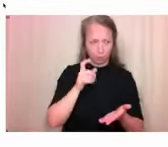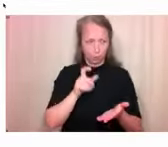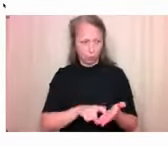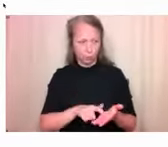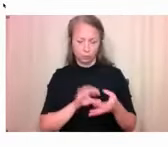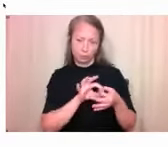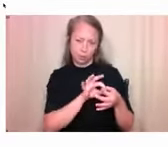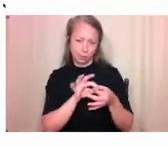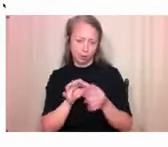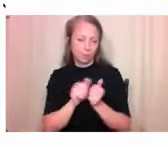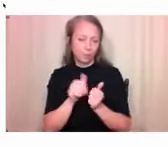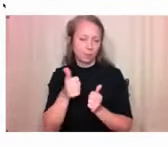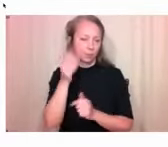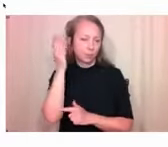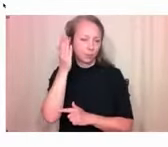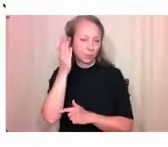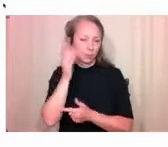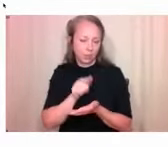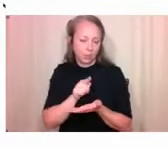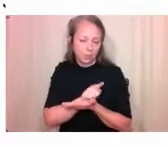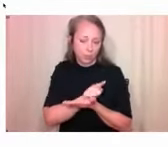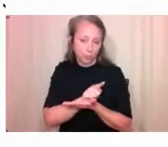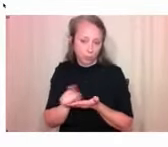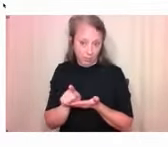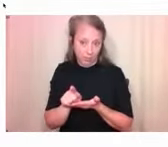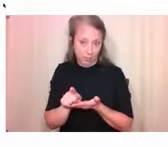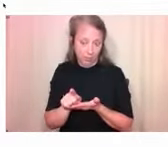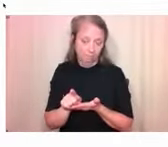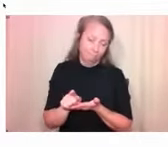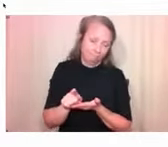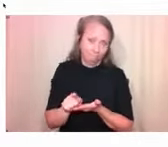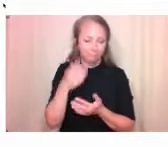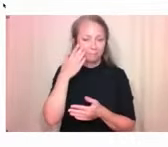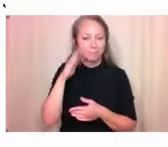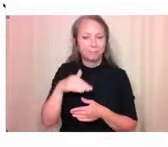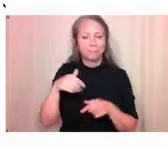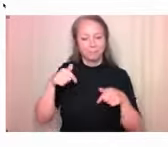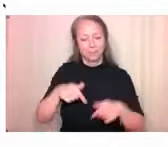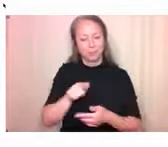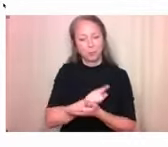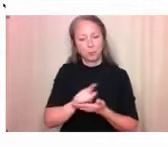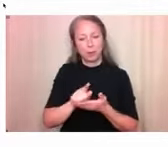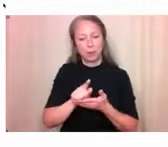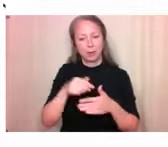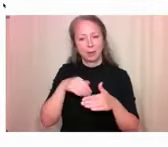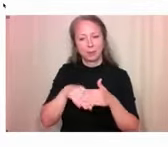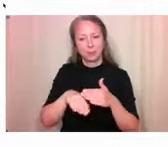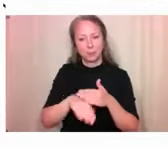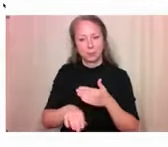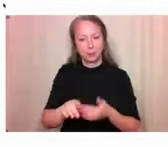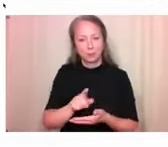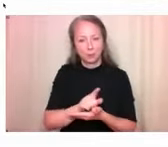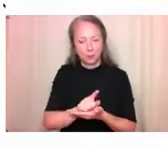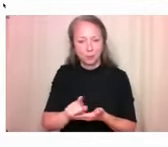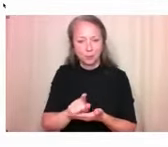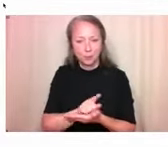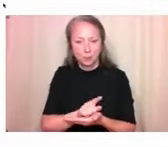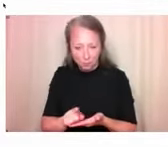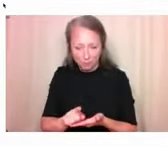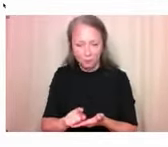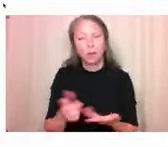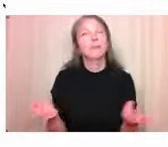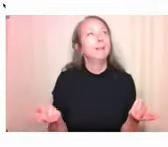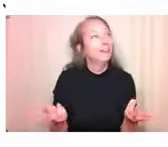Accessibility Week Awareness, sorry, not Awareness, National Accessibility Week.